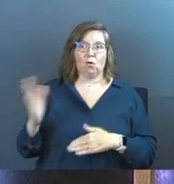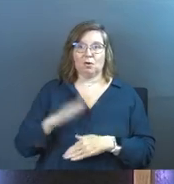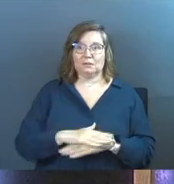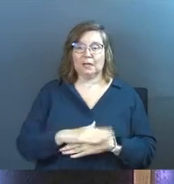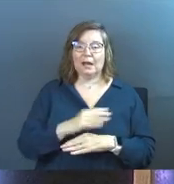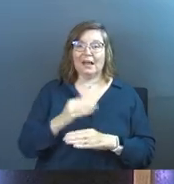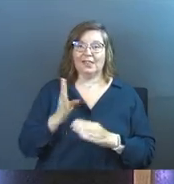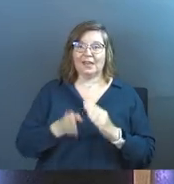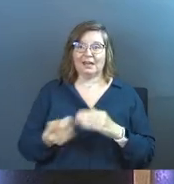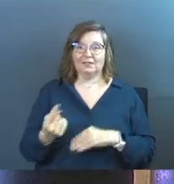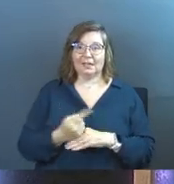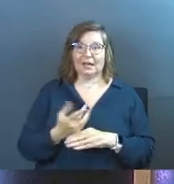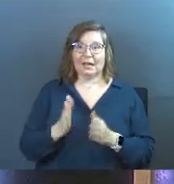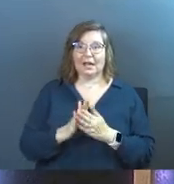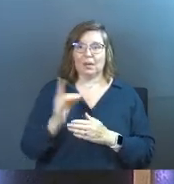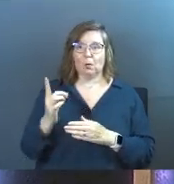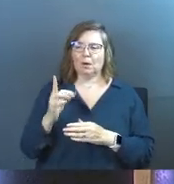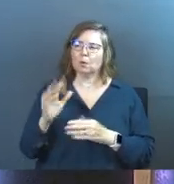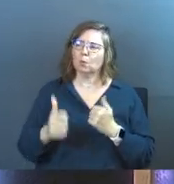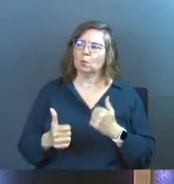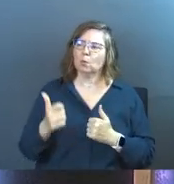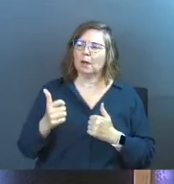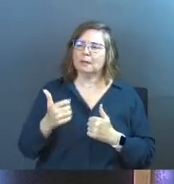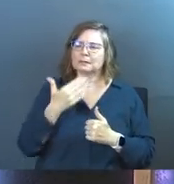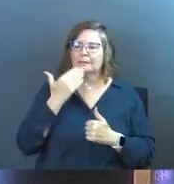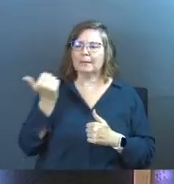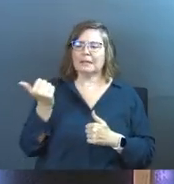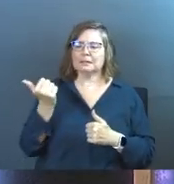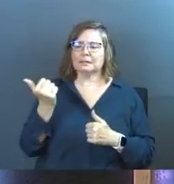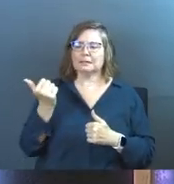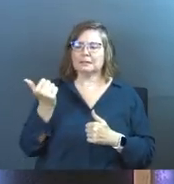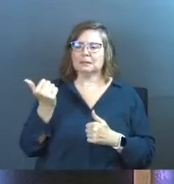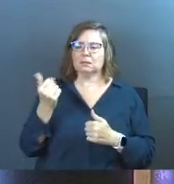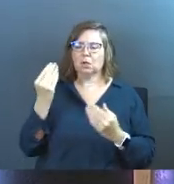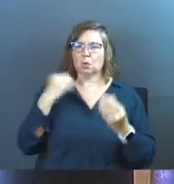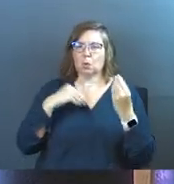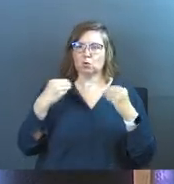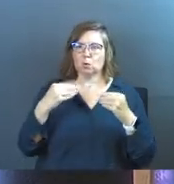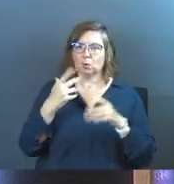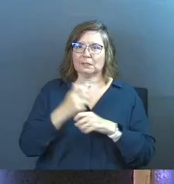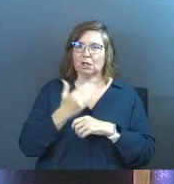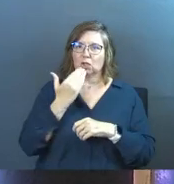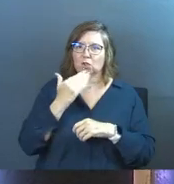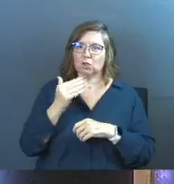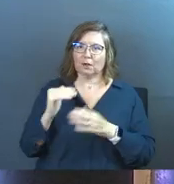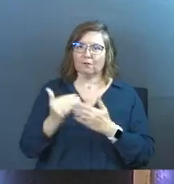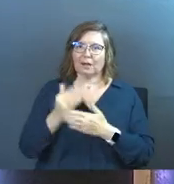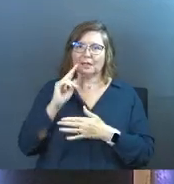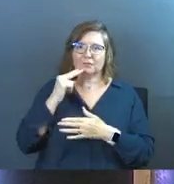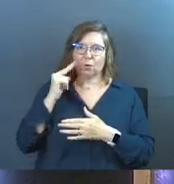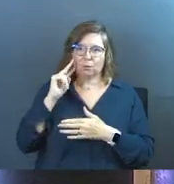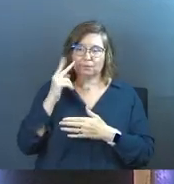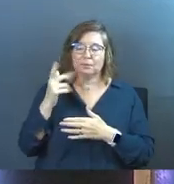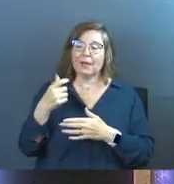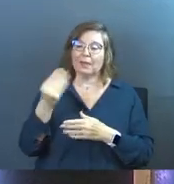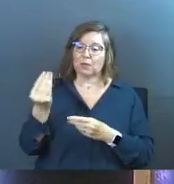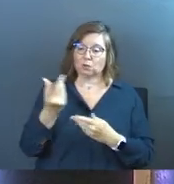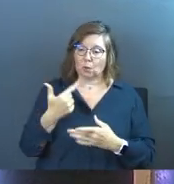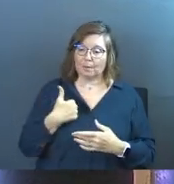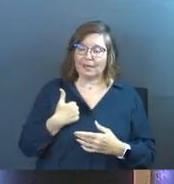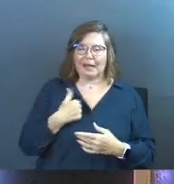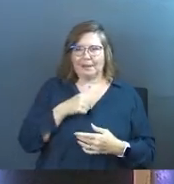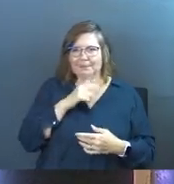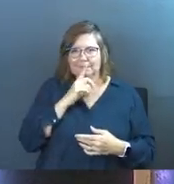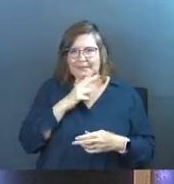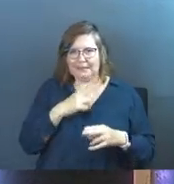long. And at the end of the day, I asked one of them, I'm like, what's the best grocery store to get good fresh produce in town? And they told me,